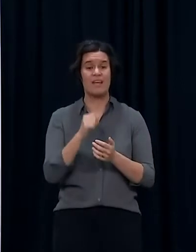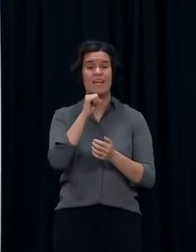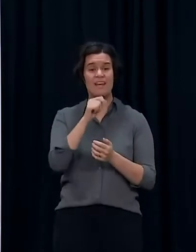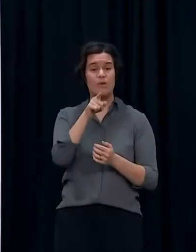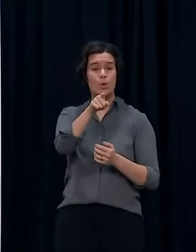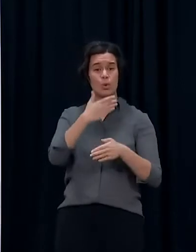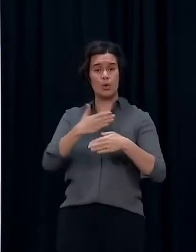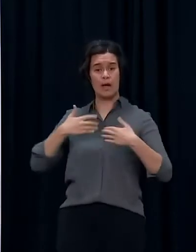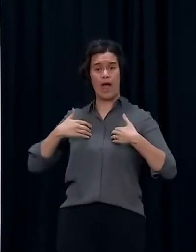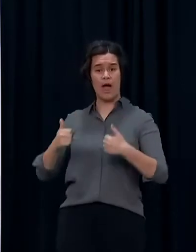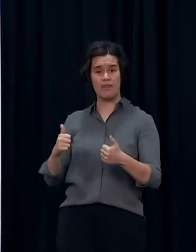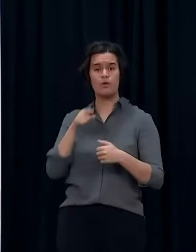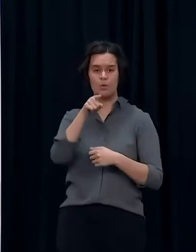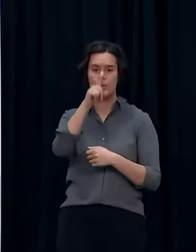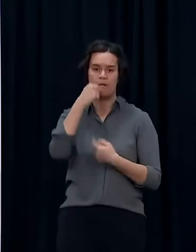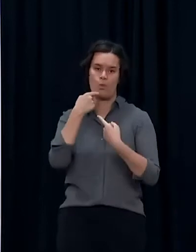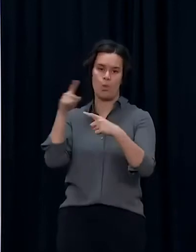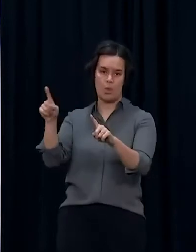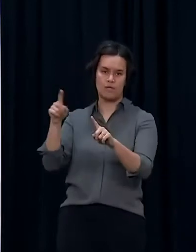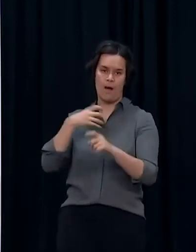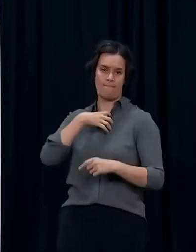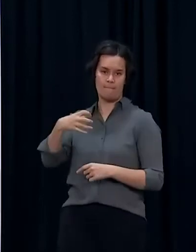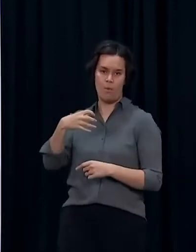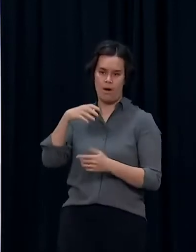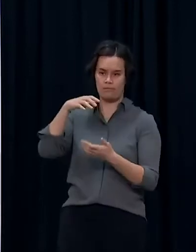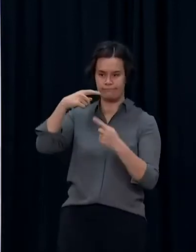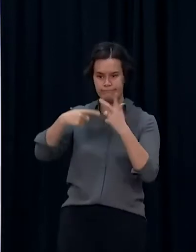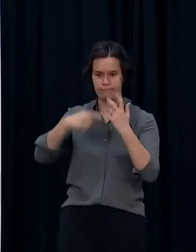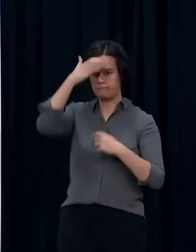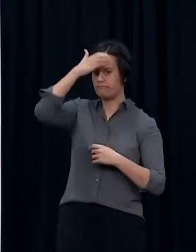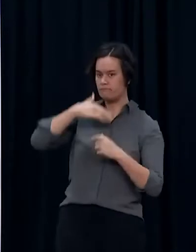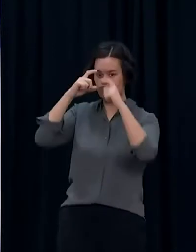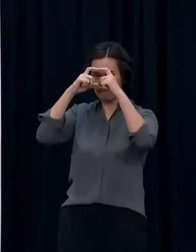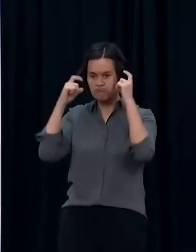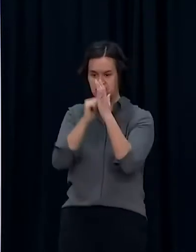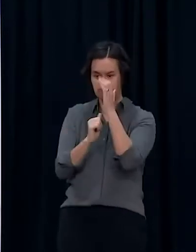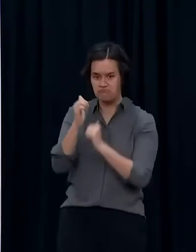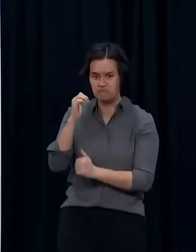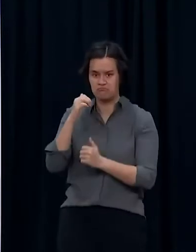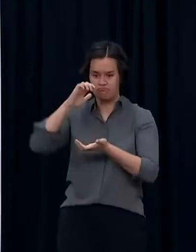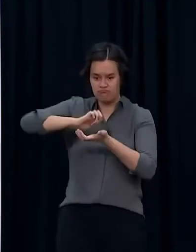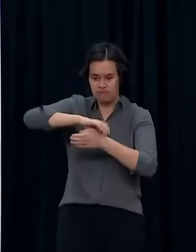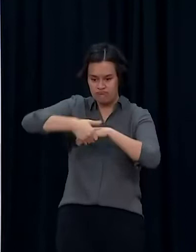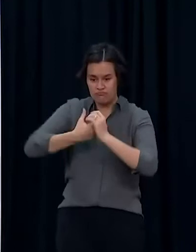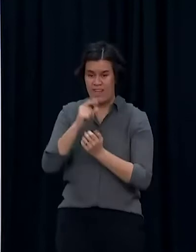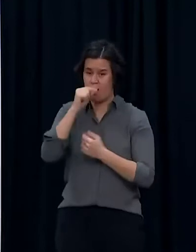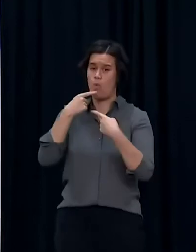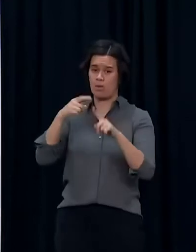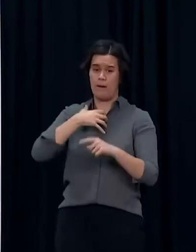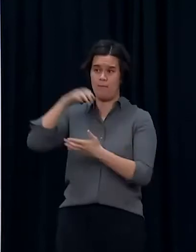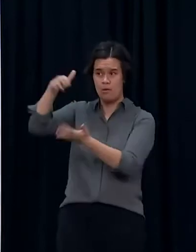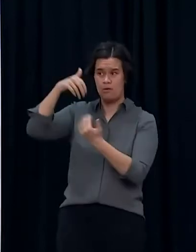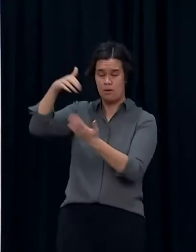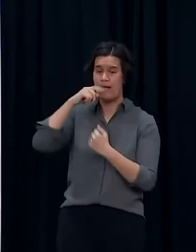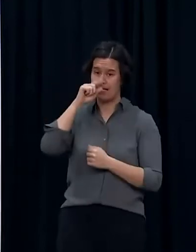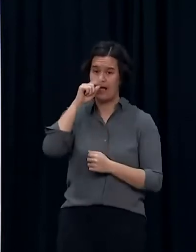they need, as and when. An update on the situation in our hospitals. North Shore Hospital's Emergency Department